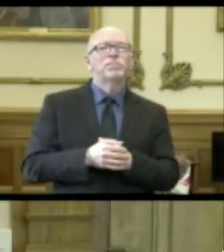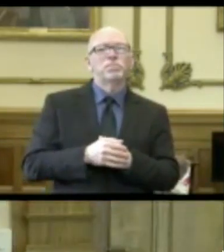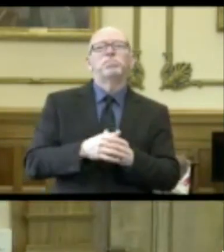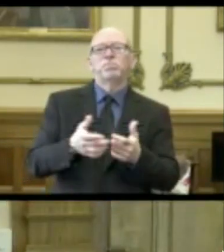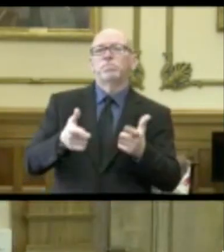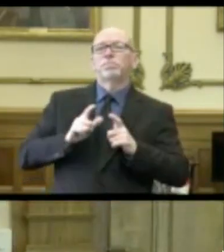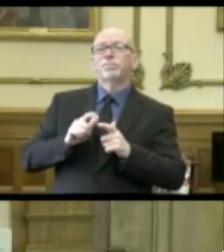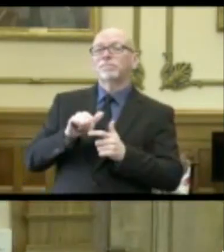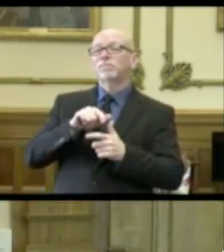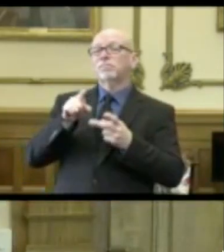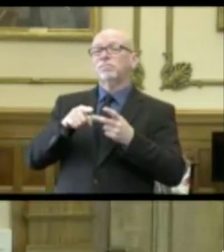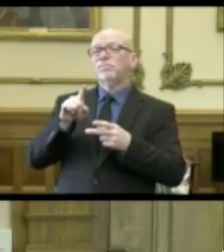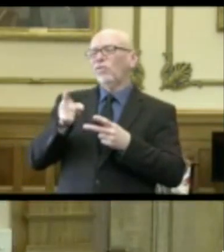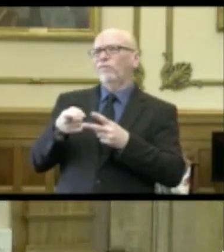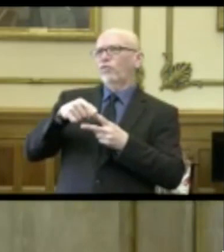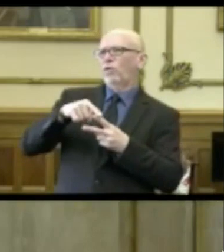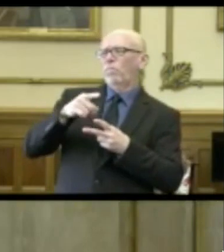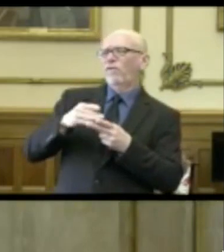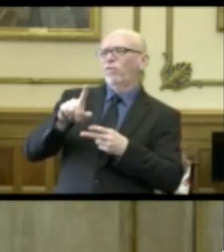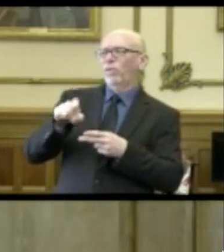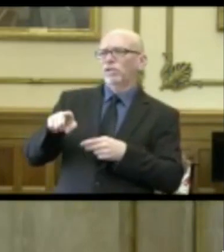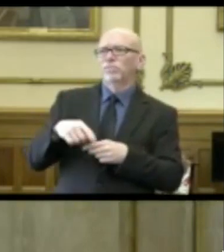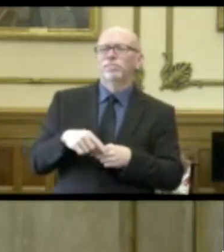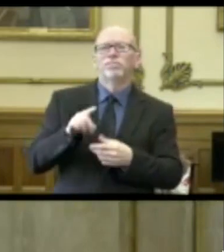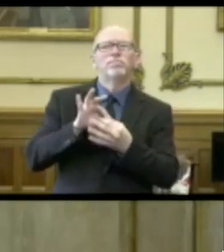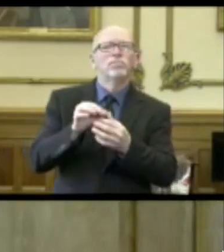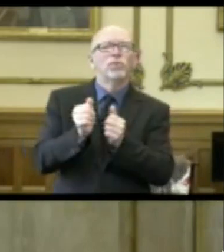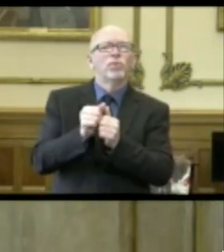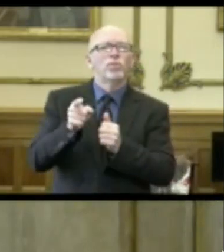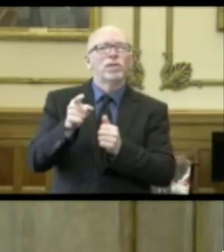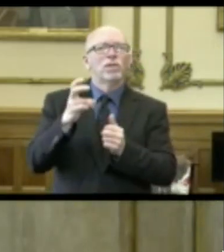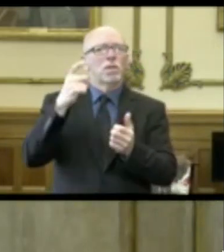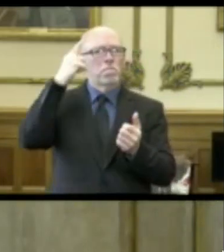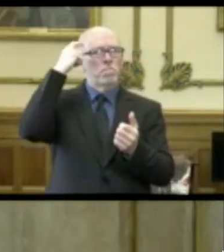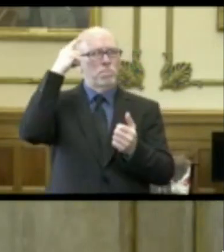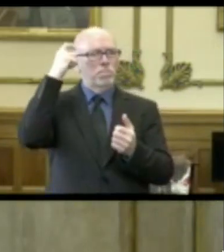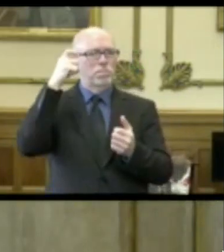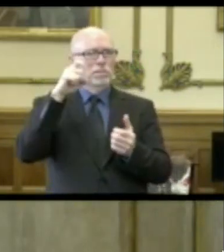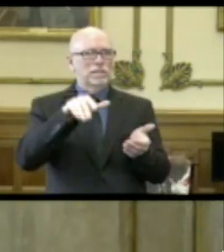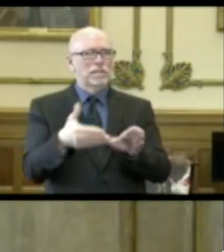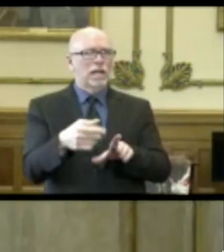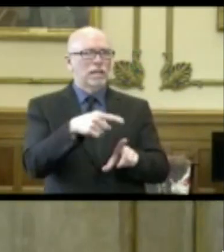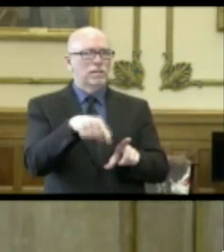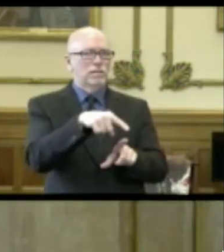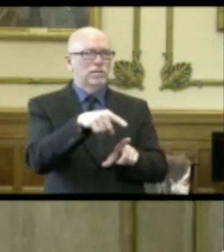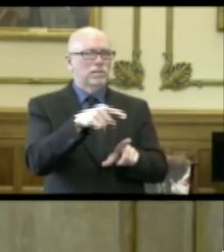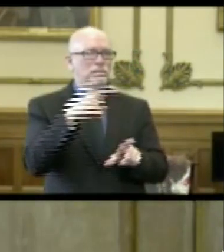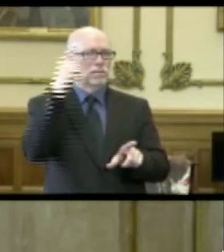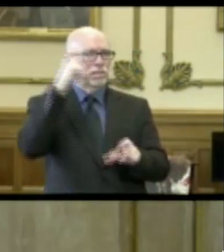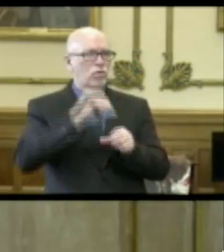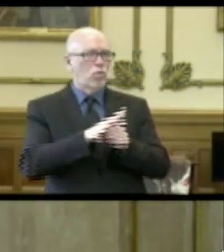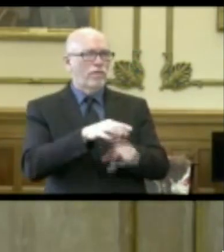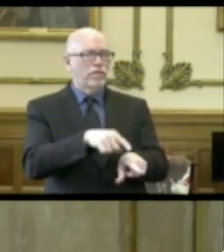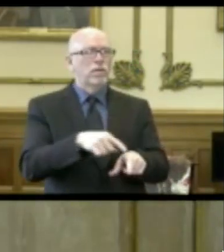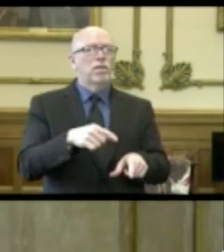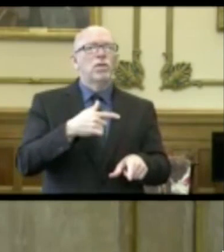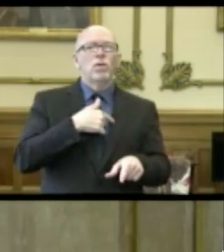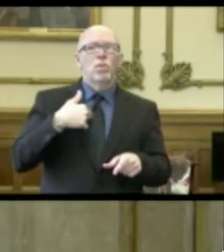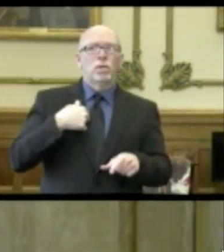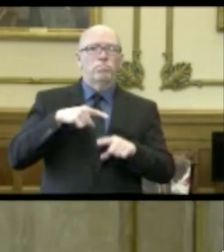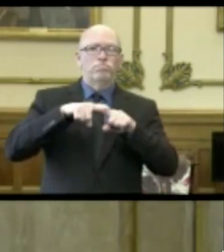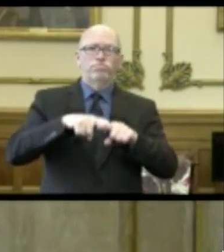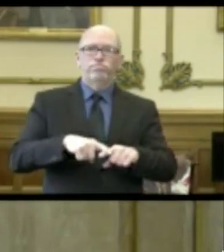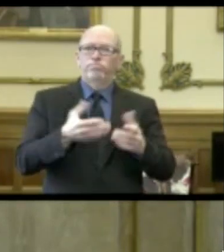the second part of your question or first part, with regards to presumptive COVID deaths, first of all, we rely very heavily